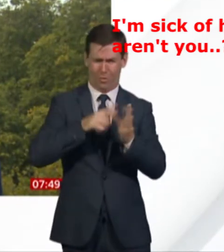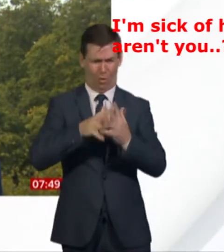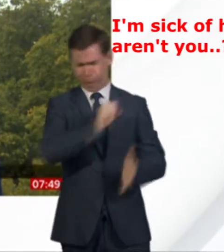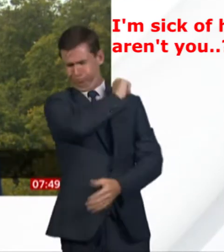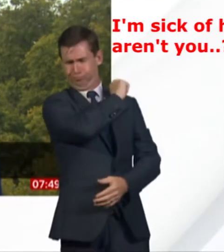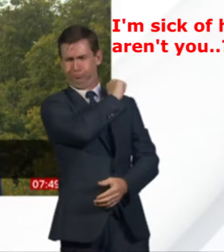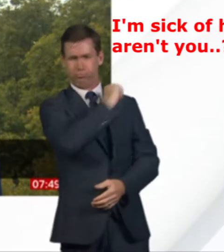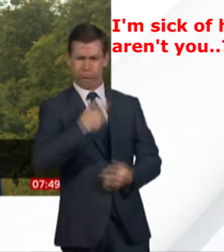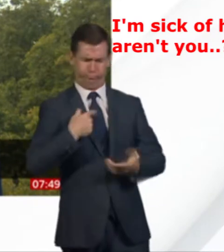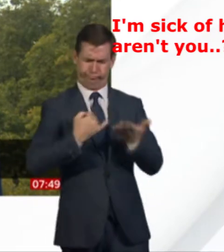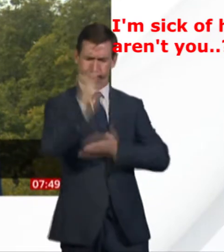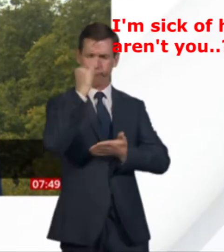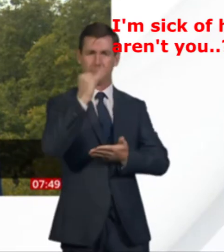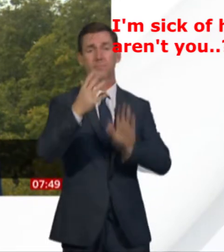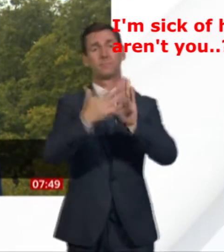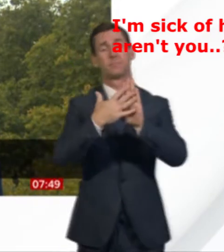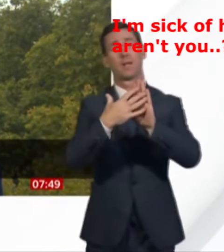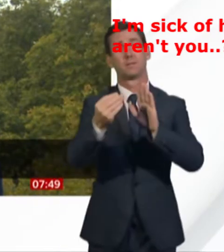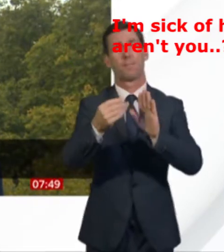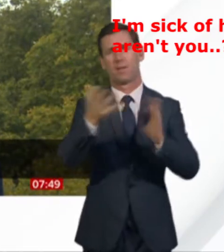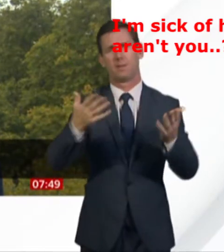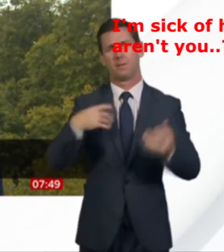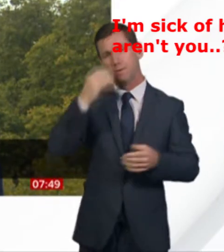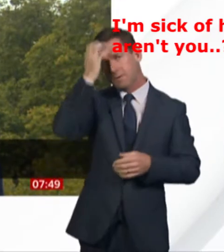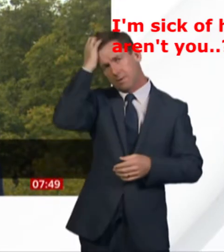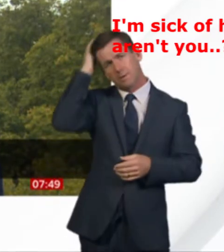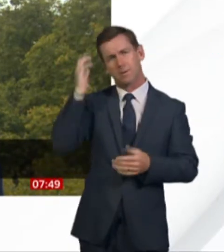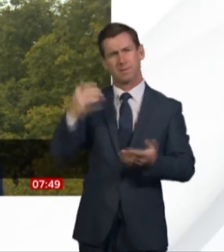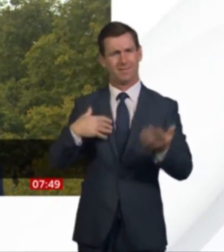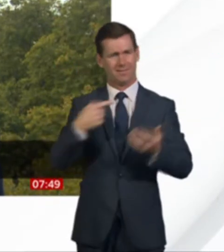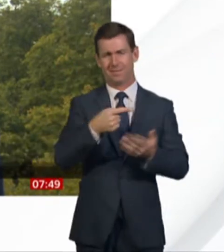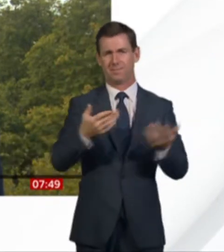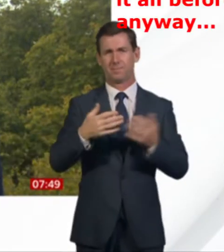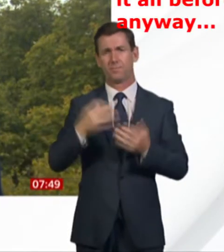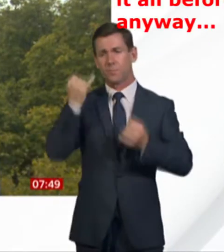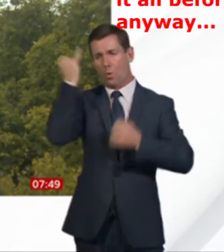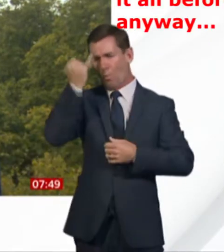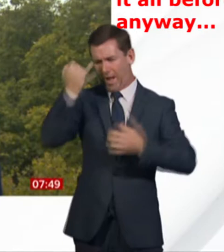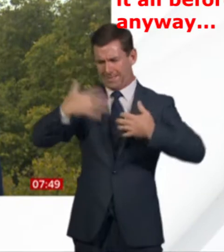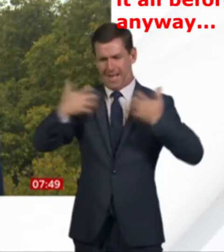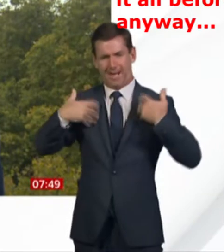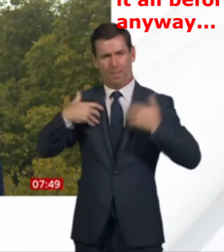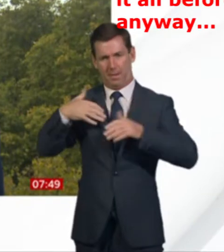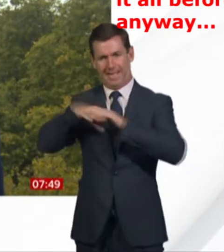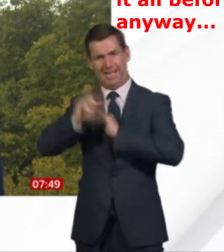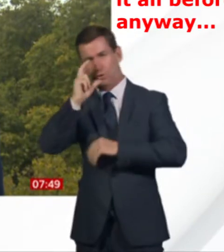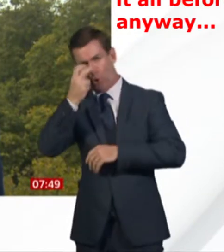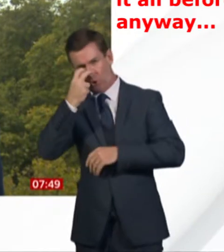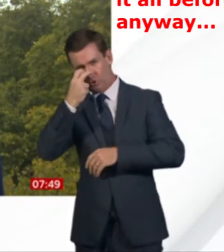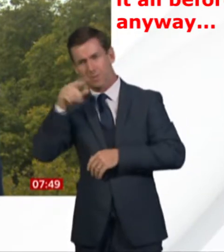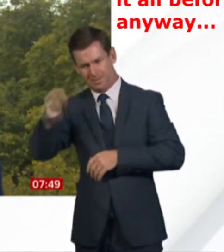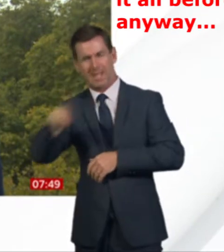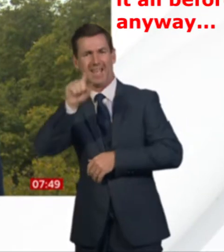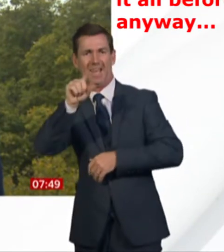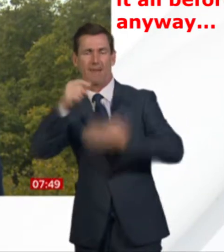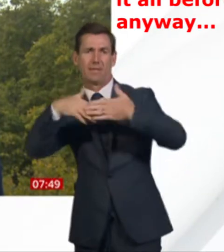as an example, the wild animals in the circuses bill, we were given 11 days to discuss that, quite right too, a very important bill, but to say that